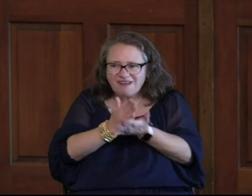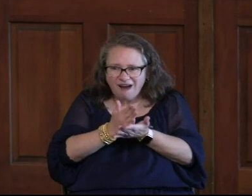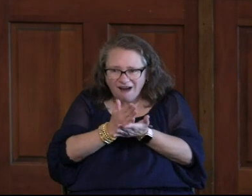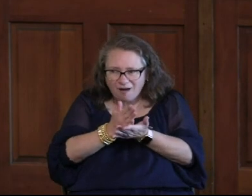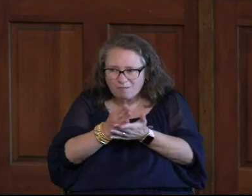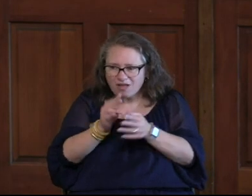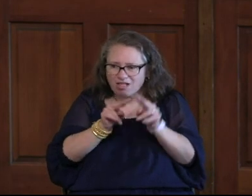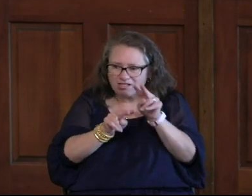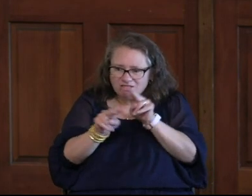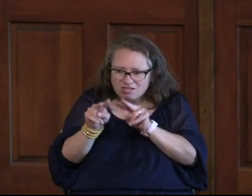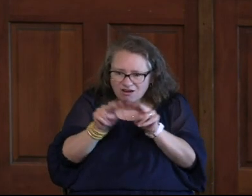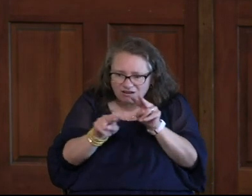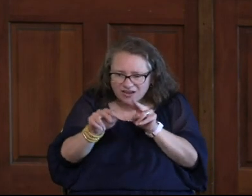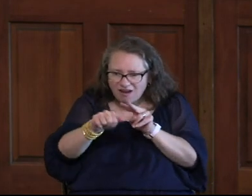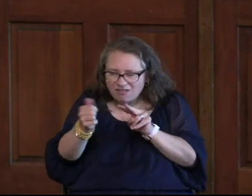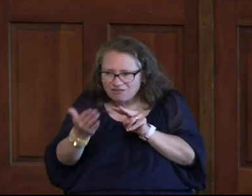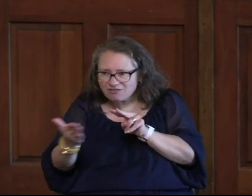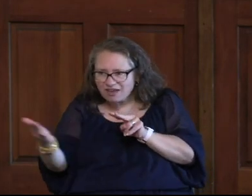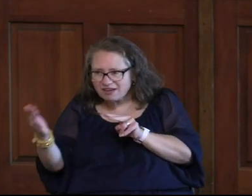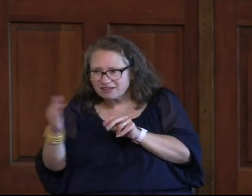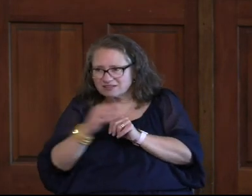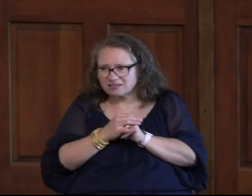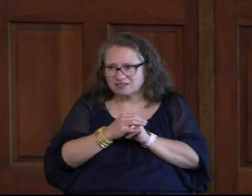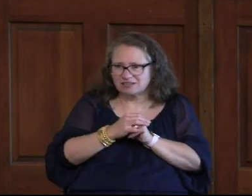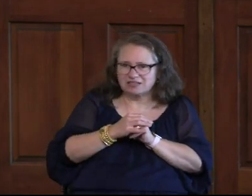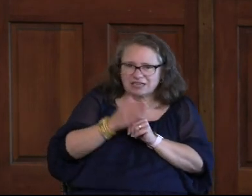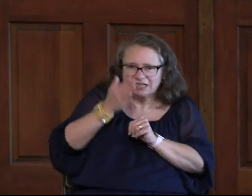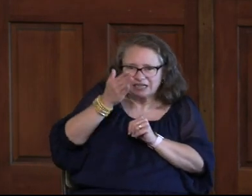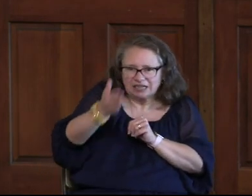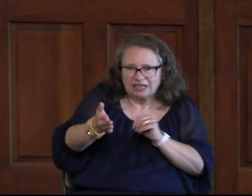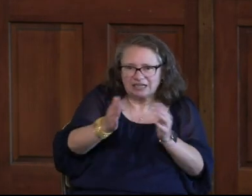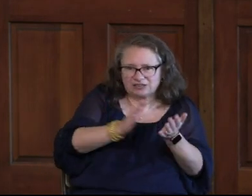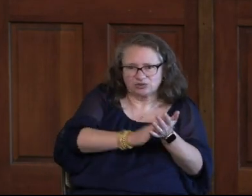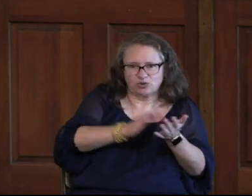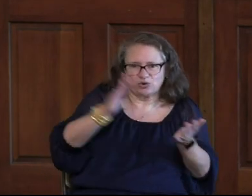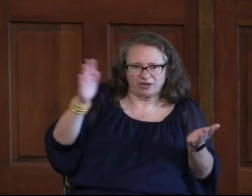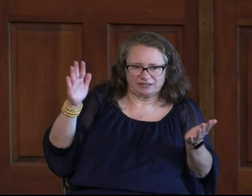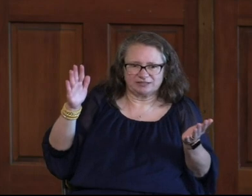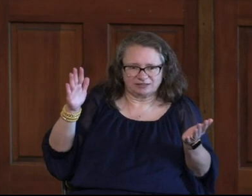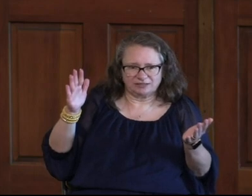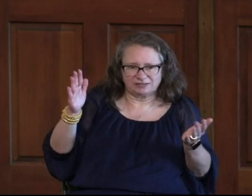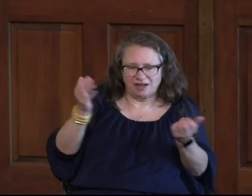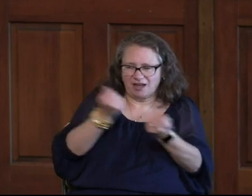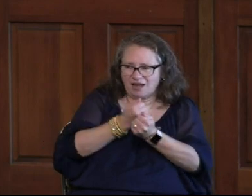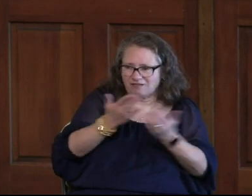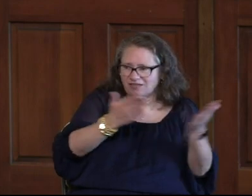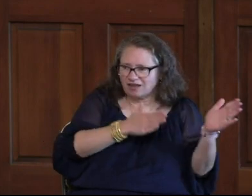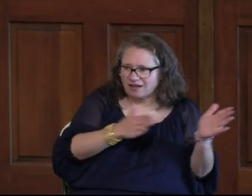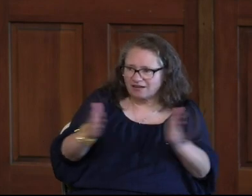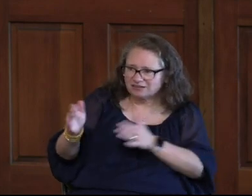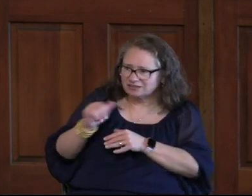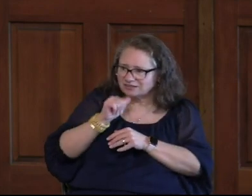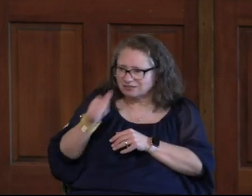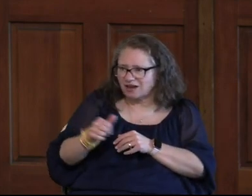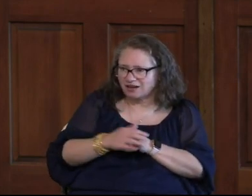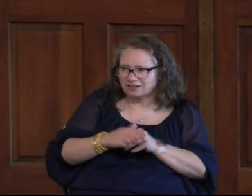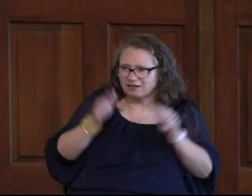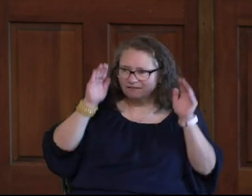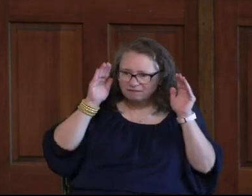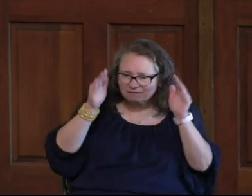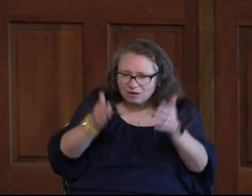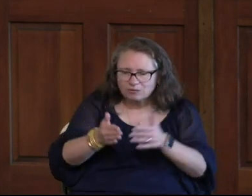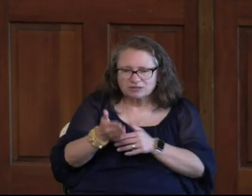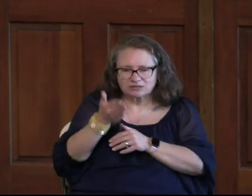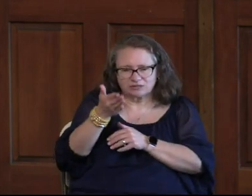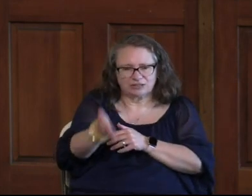Looking At Other Things He Is Glorious Everything Else Isn't Focus On